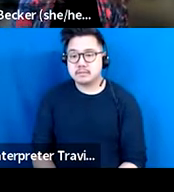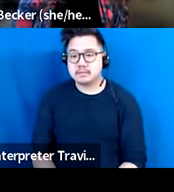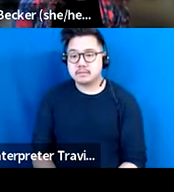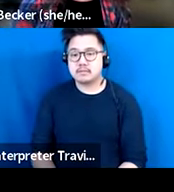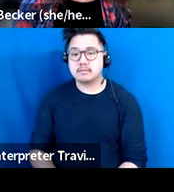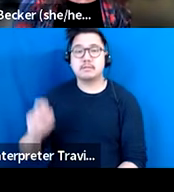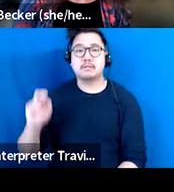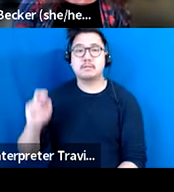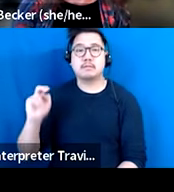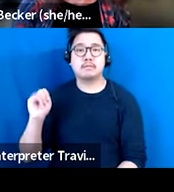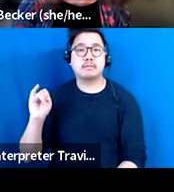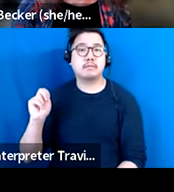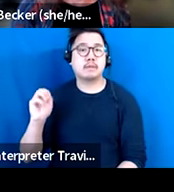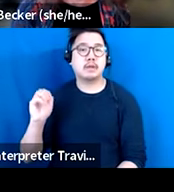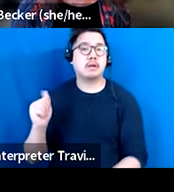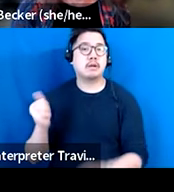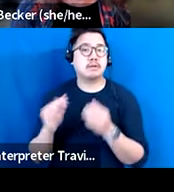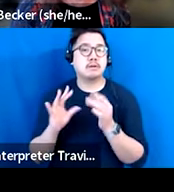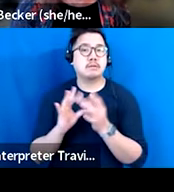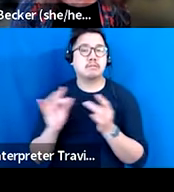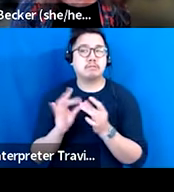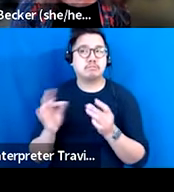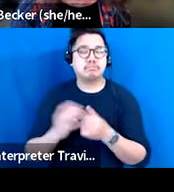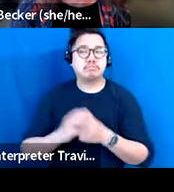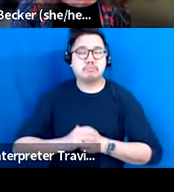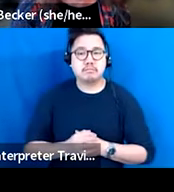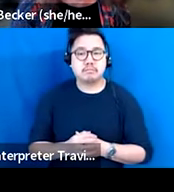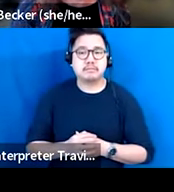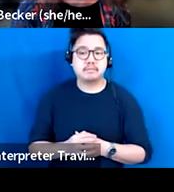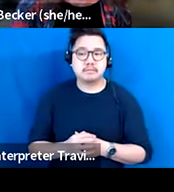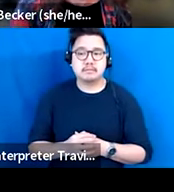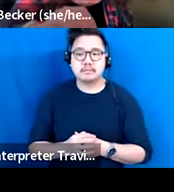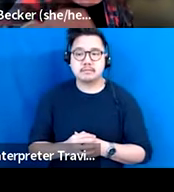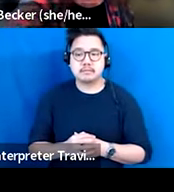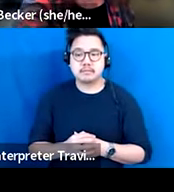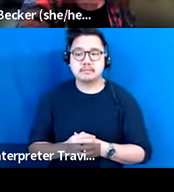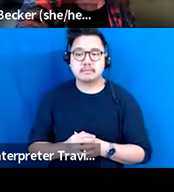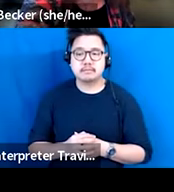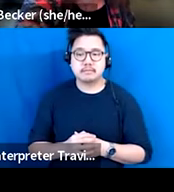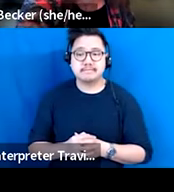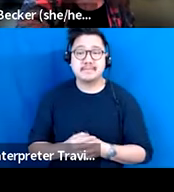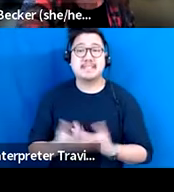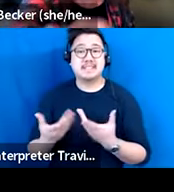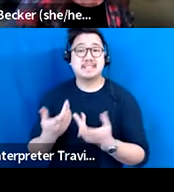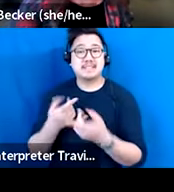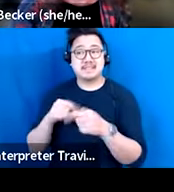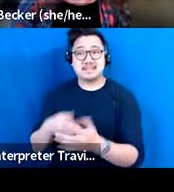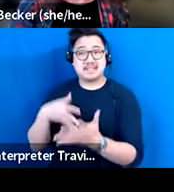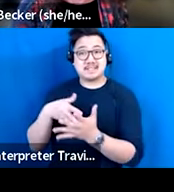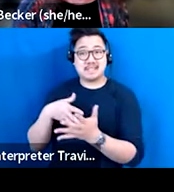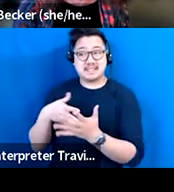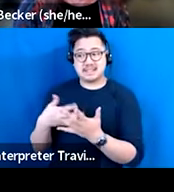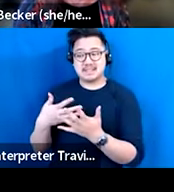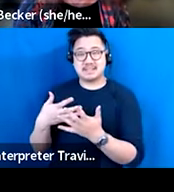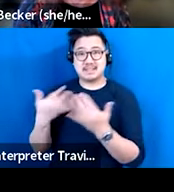I think I'll add, like, speaking to, you know, this, it's a resource now, right? This report, this study is a resource. It's an